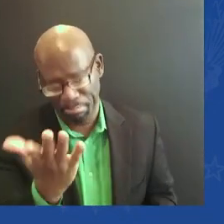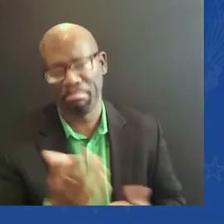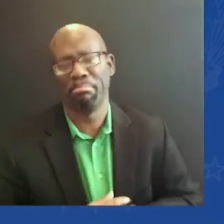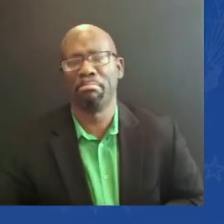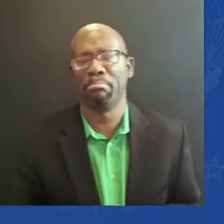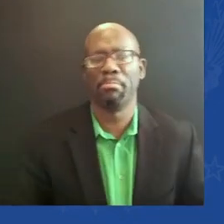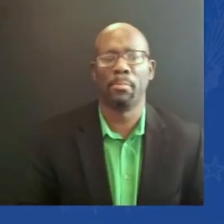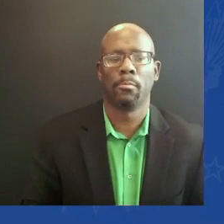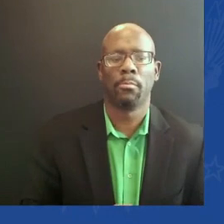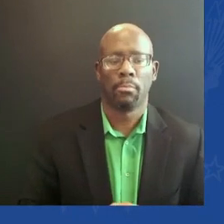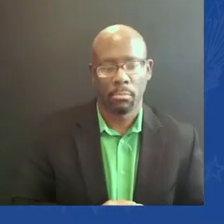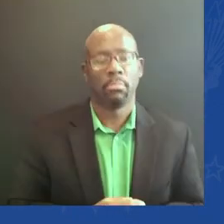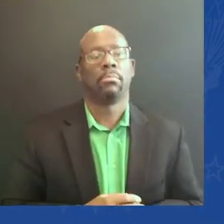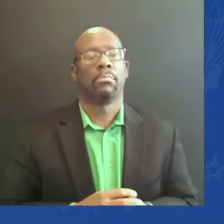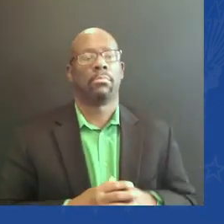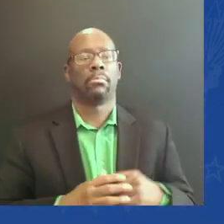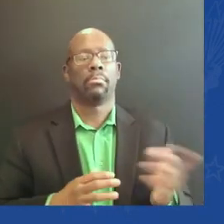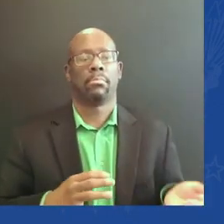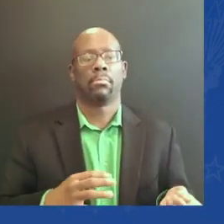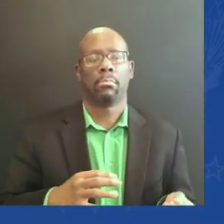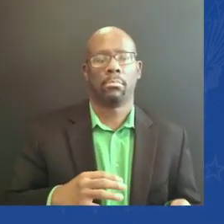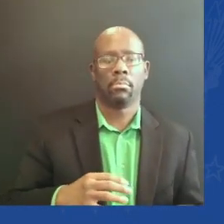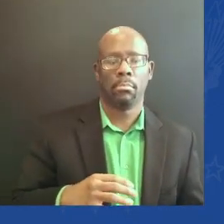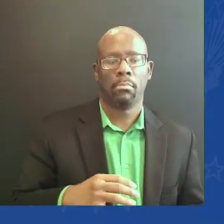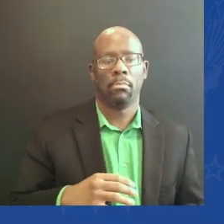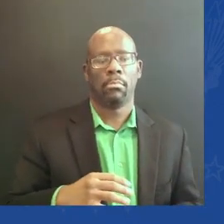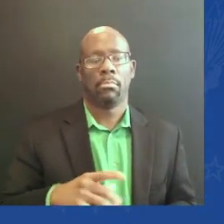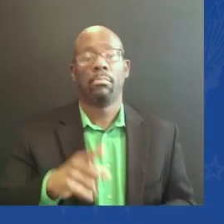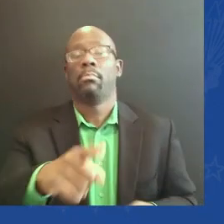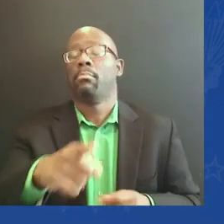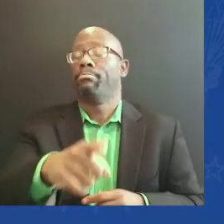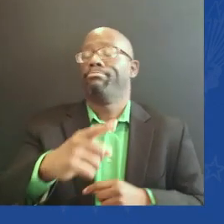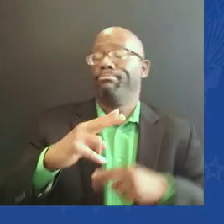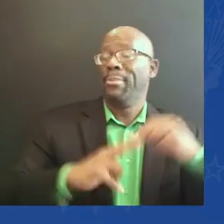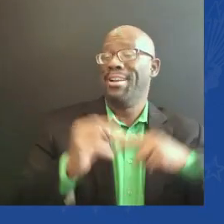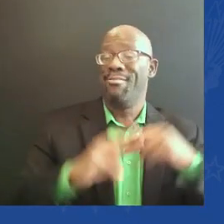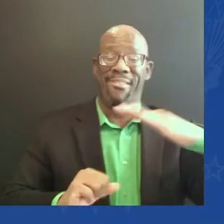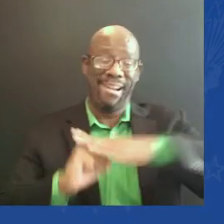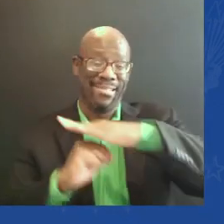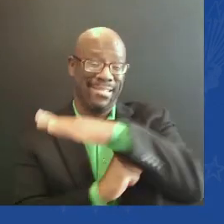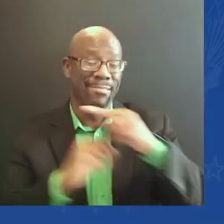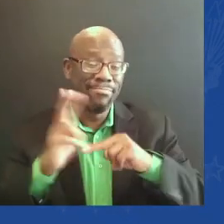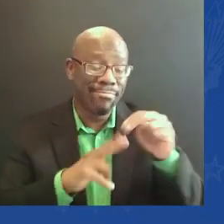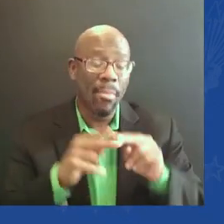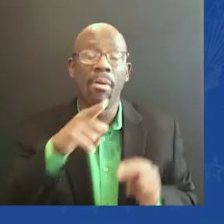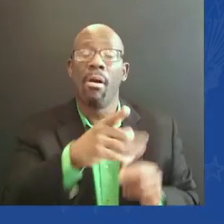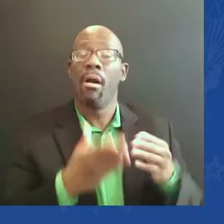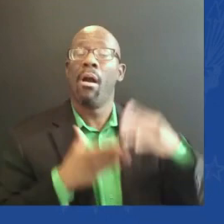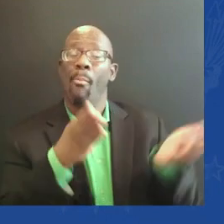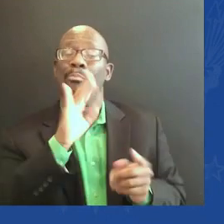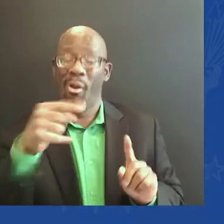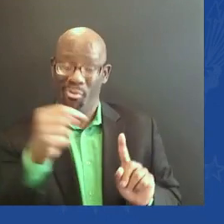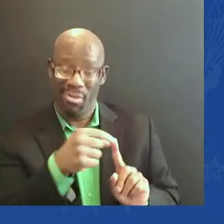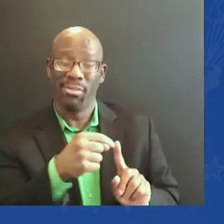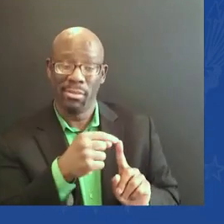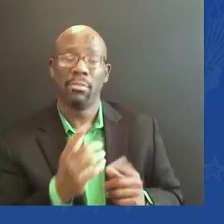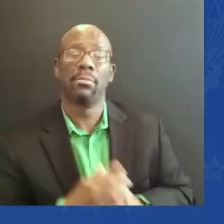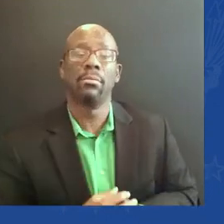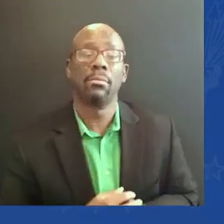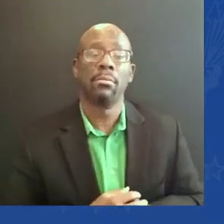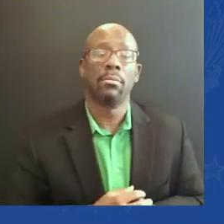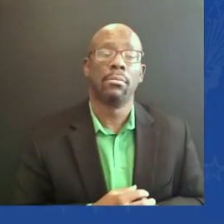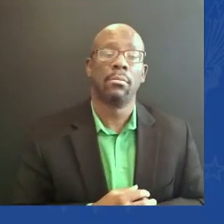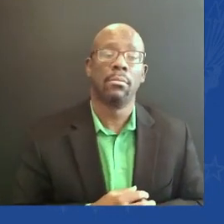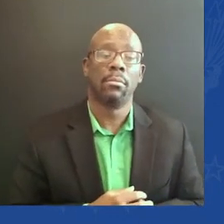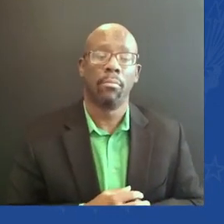delivers an awful lot of things in terms of everything from tax credits for electric vehicles to making sure